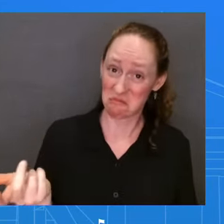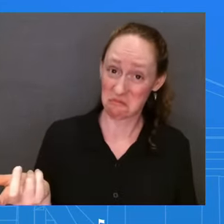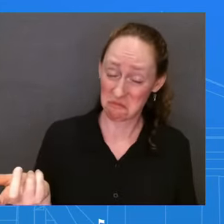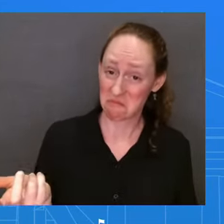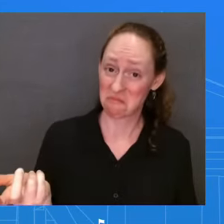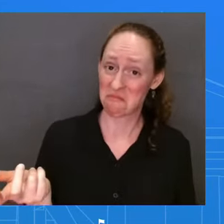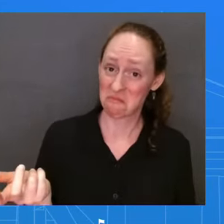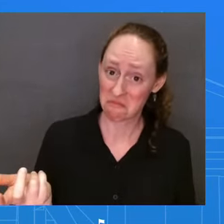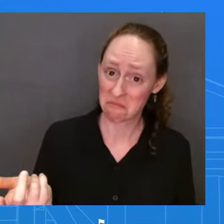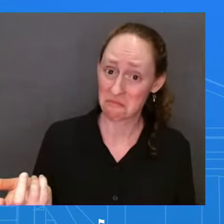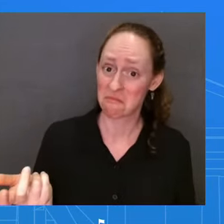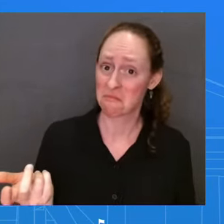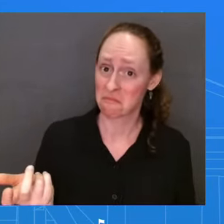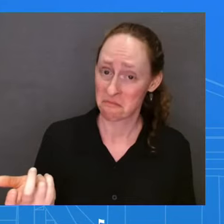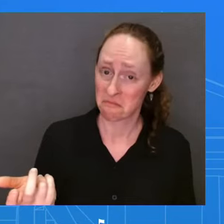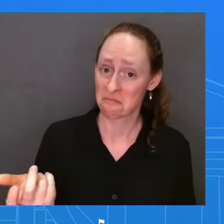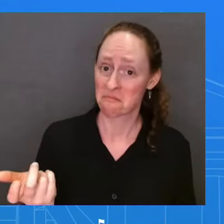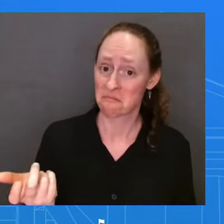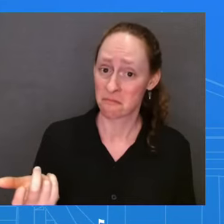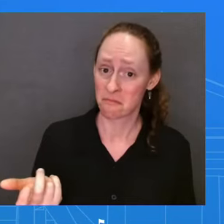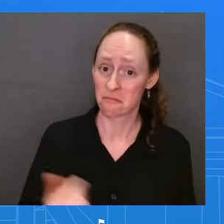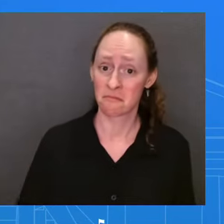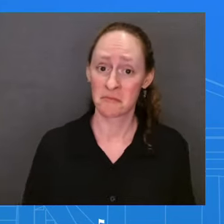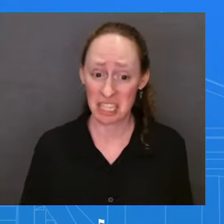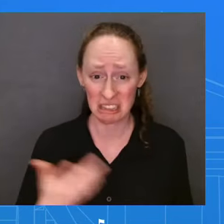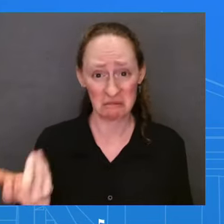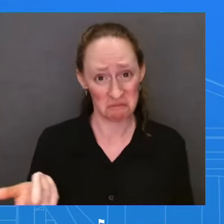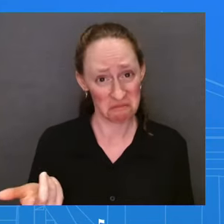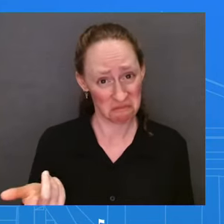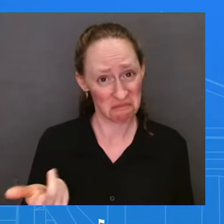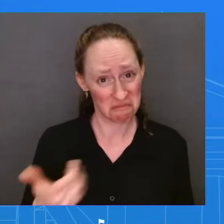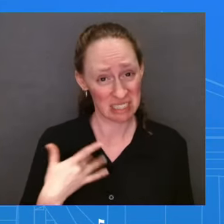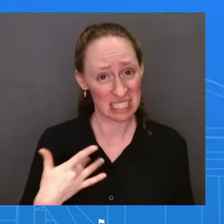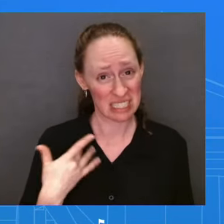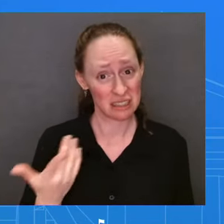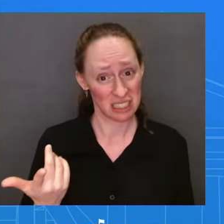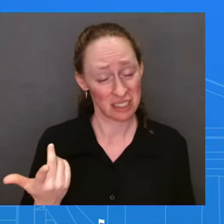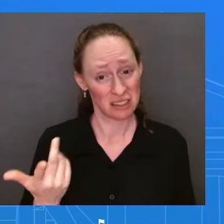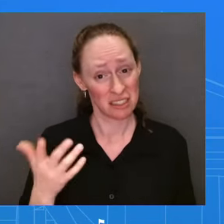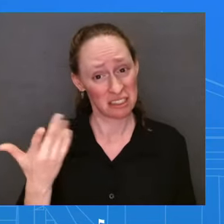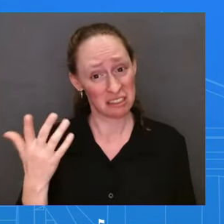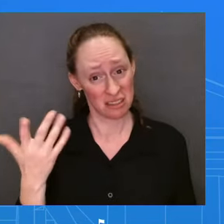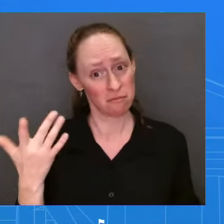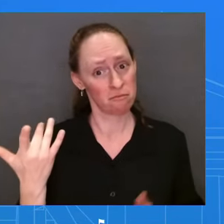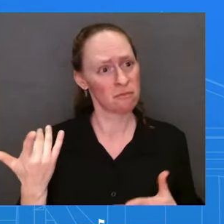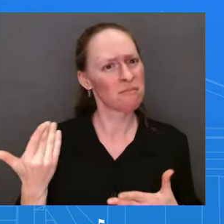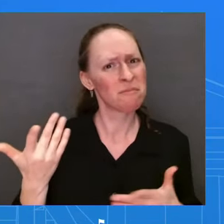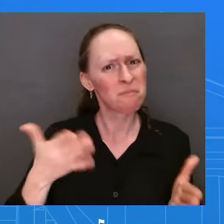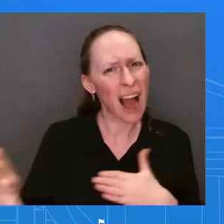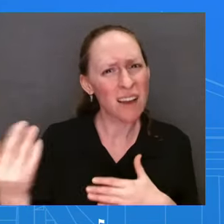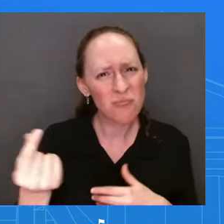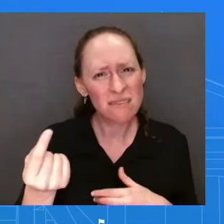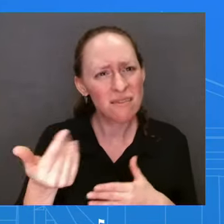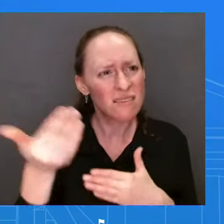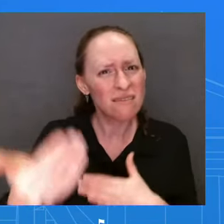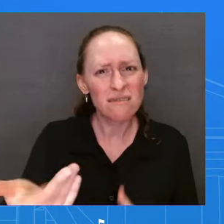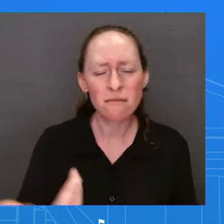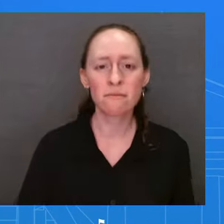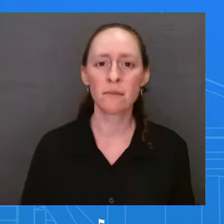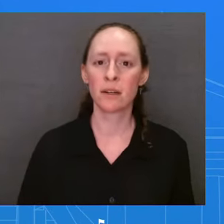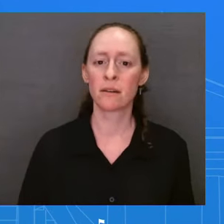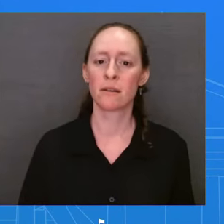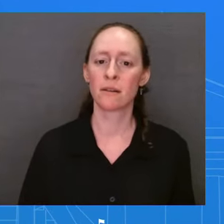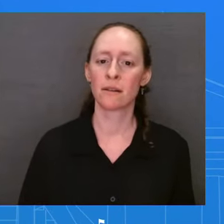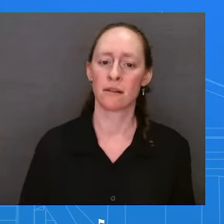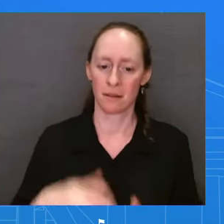his next vision? Ms. Well, today we're focused on tomorrow and laying out Bidenomics and talking